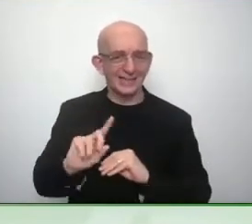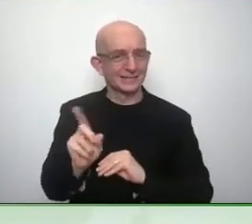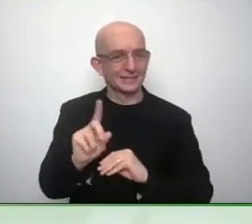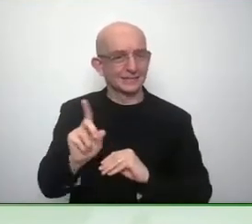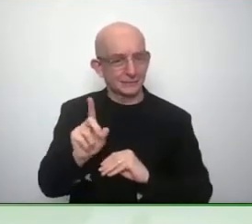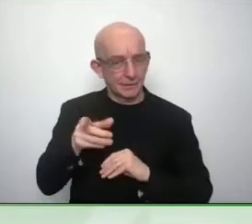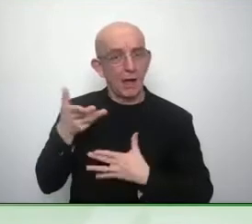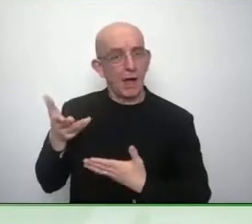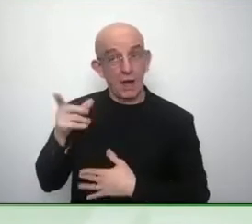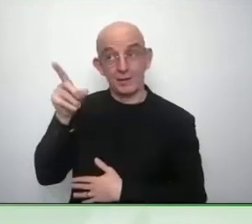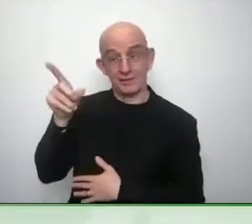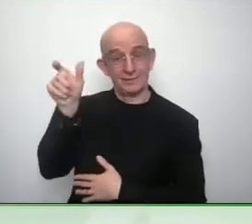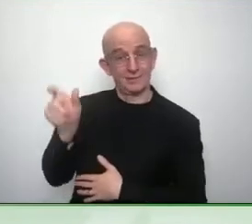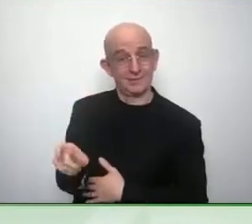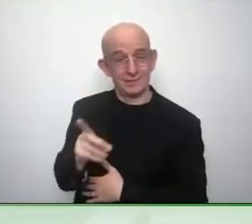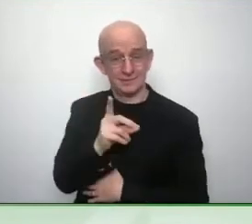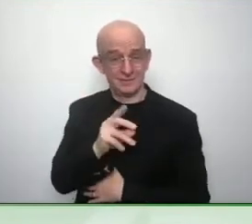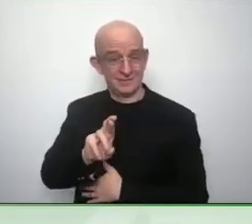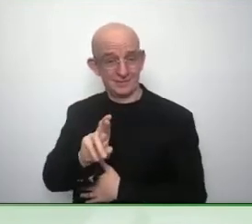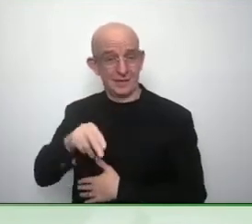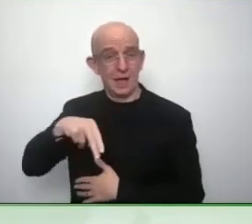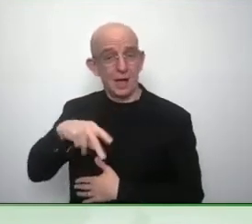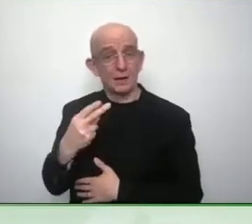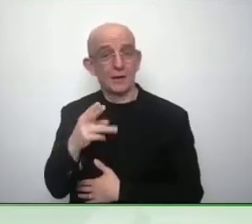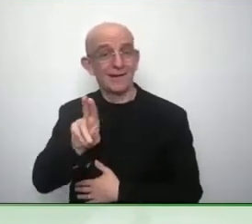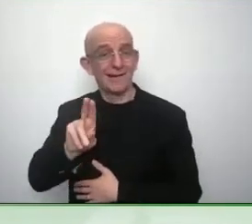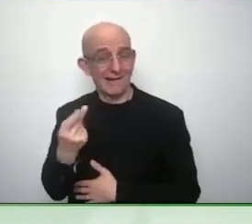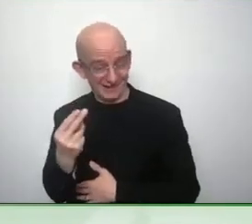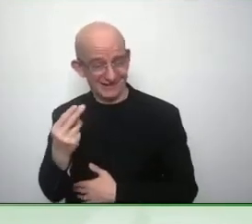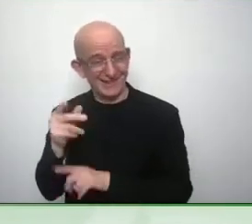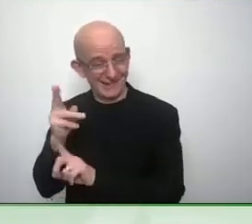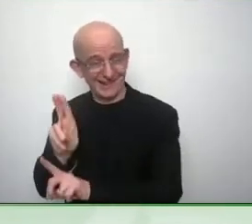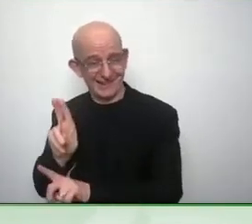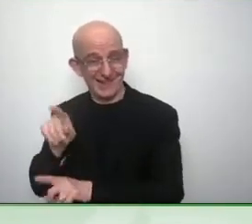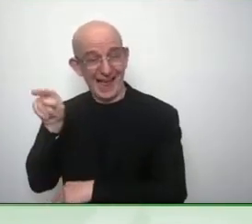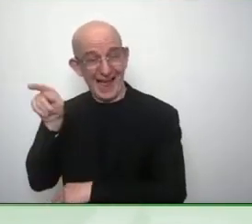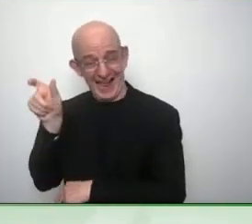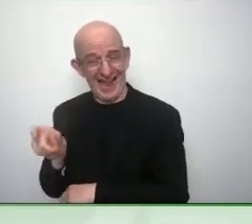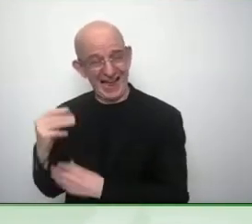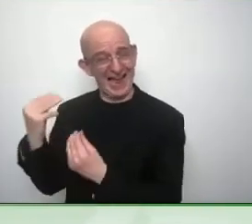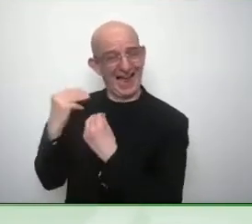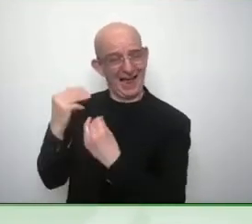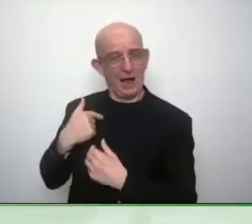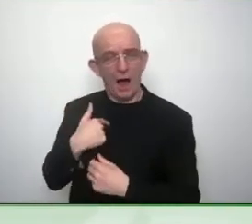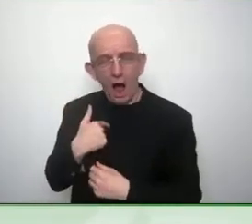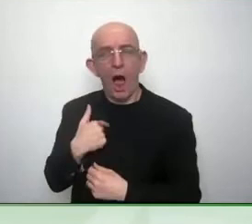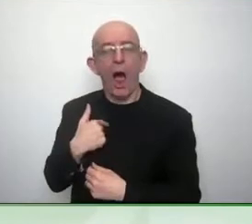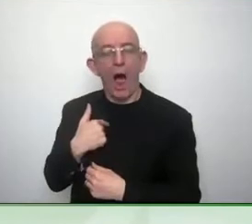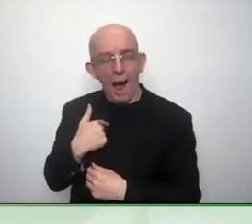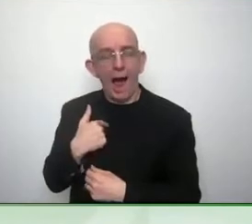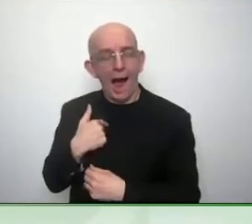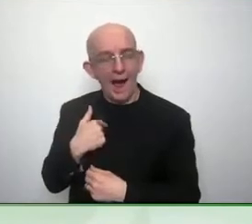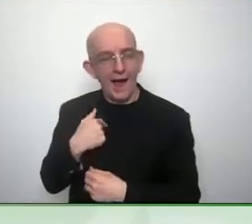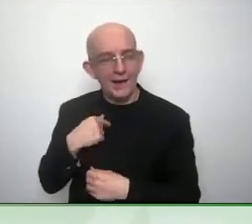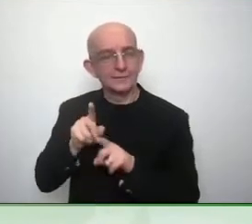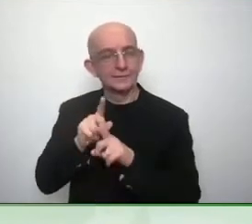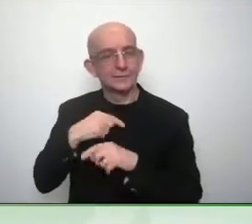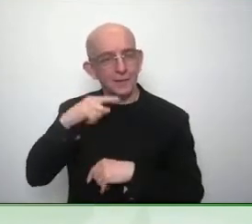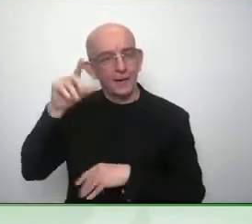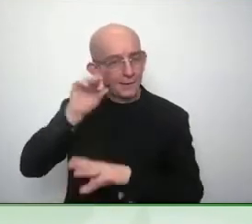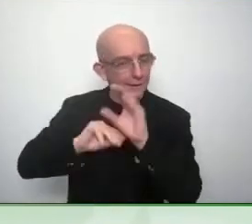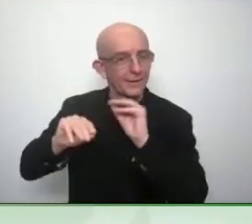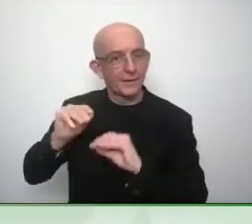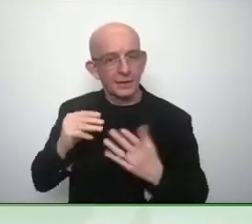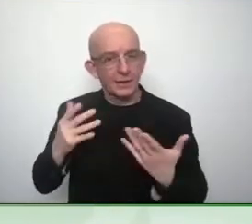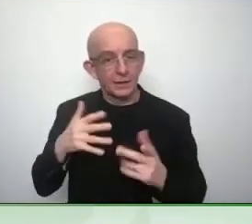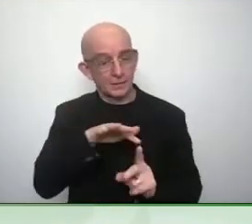you Deborah and I agree with that but it there's a two-pronged approach we do have to teach society to treat us better but we also have to